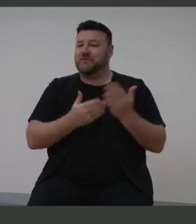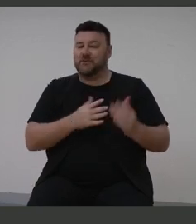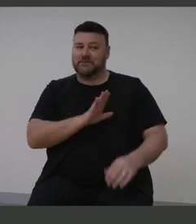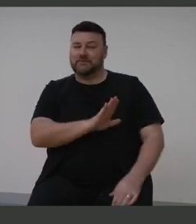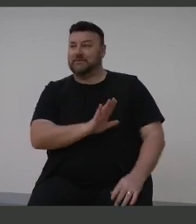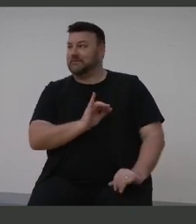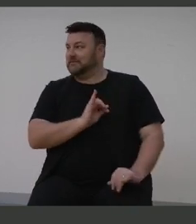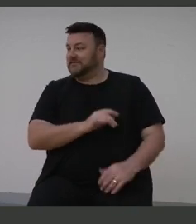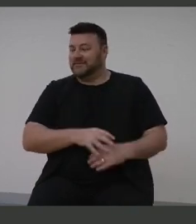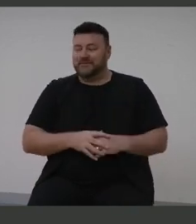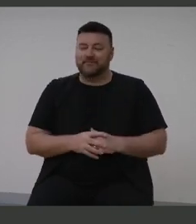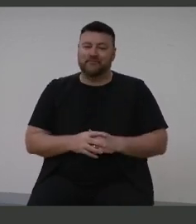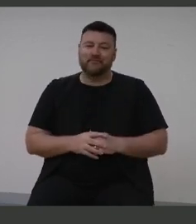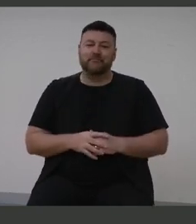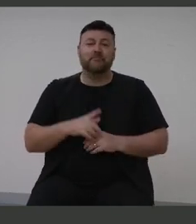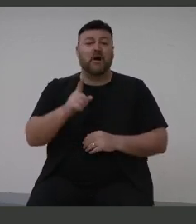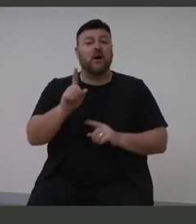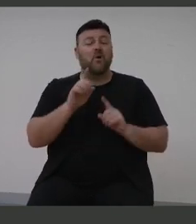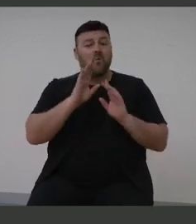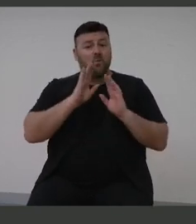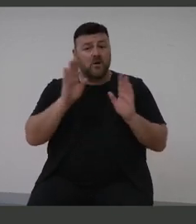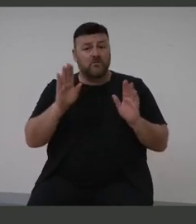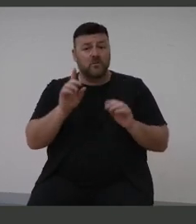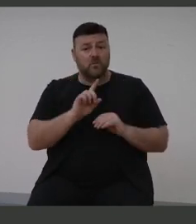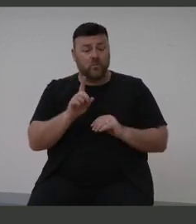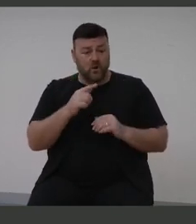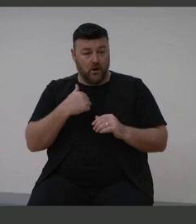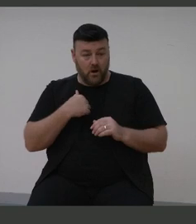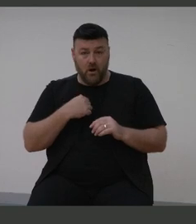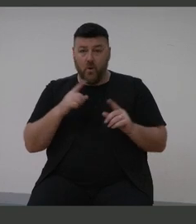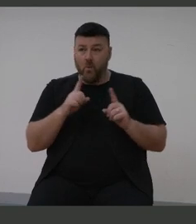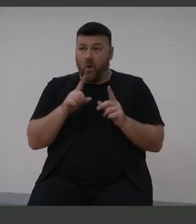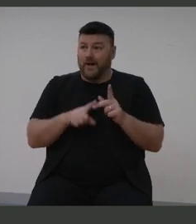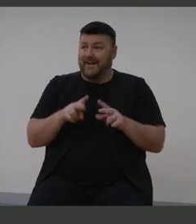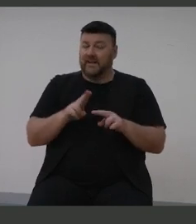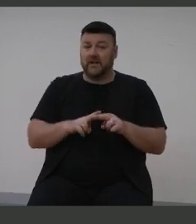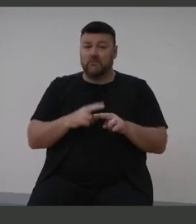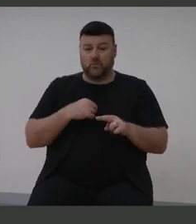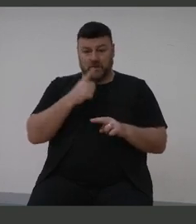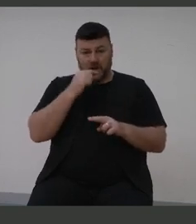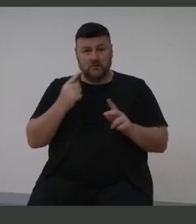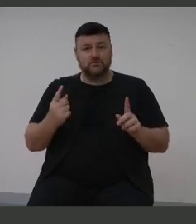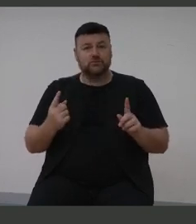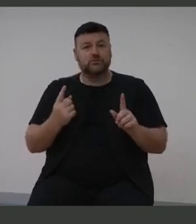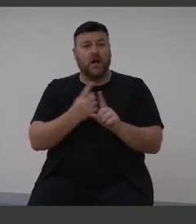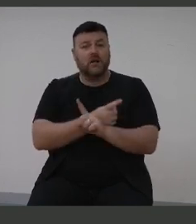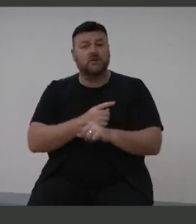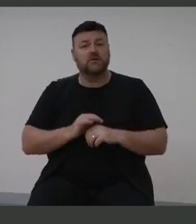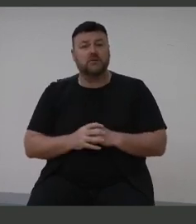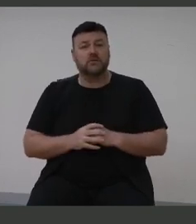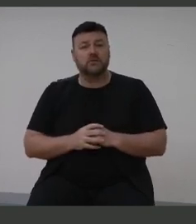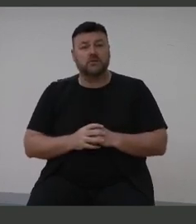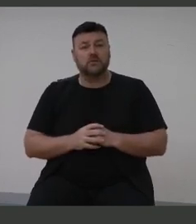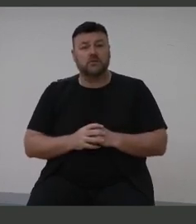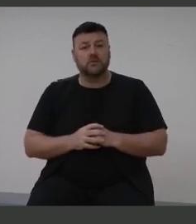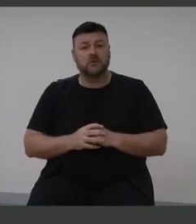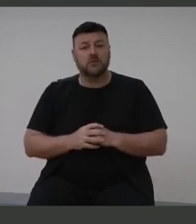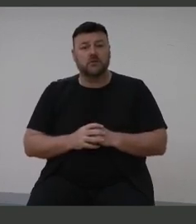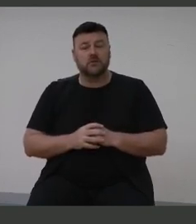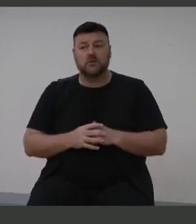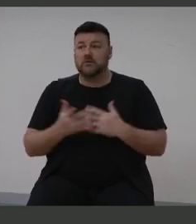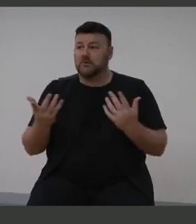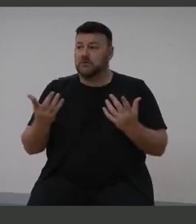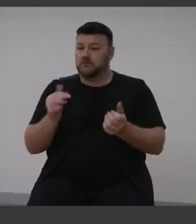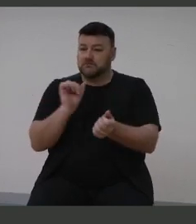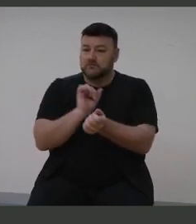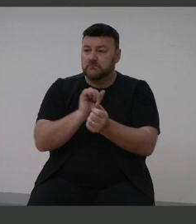But the wonderful part of that is that what if we could actually change some of these. And you look at all the people affected by the injustice, incarceration,